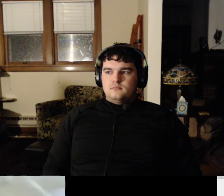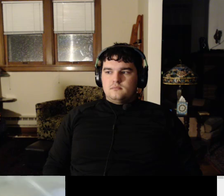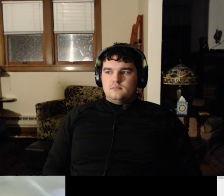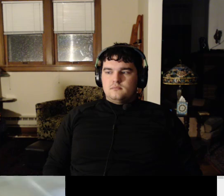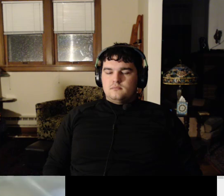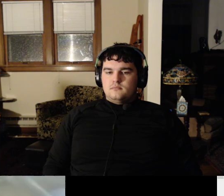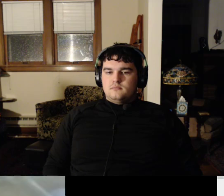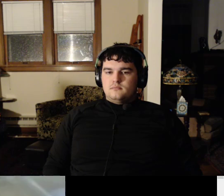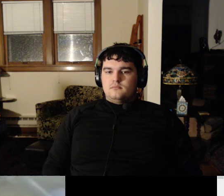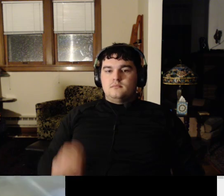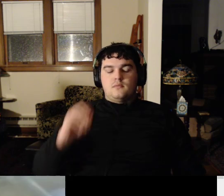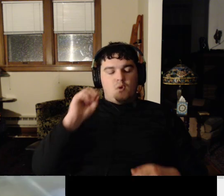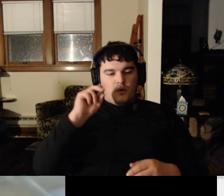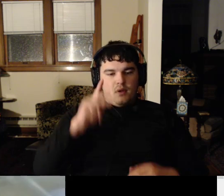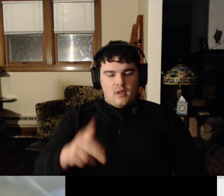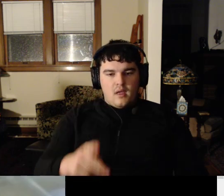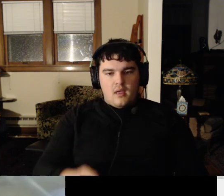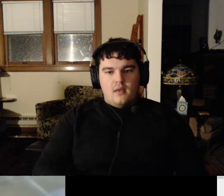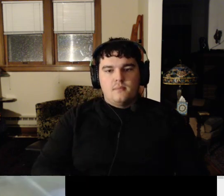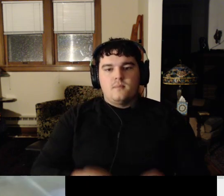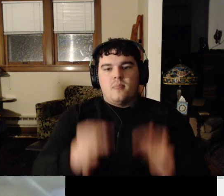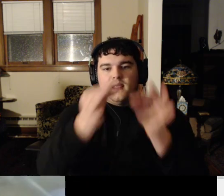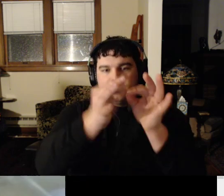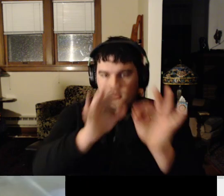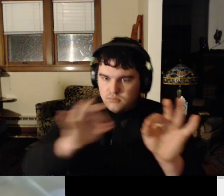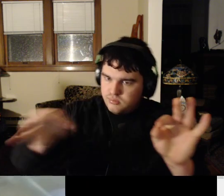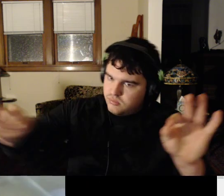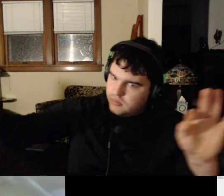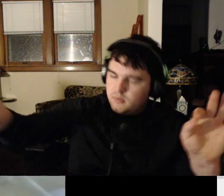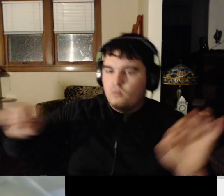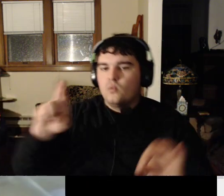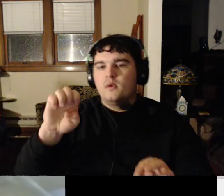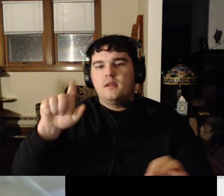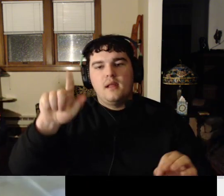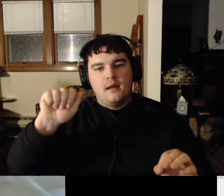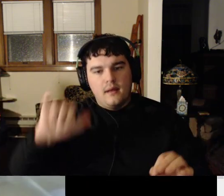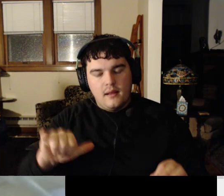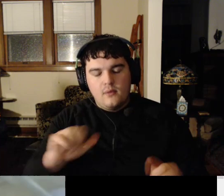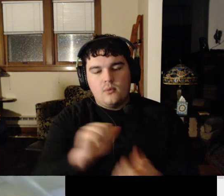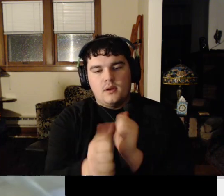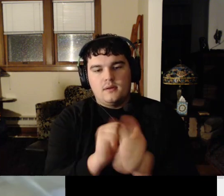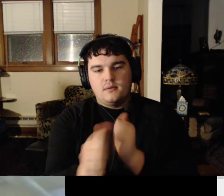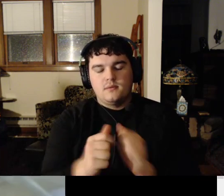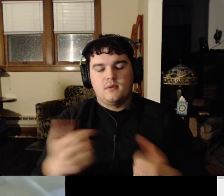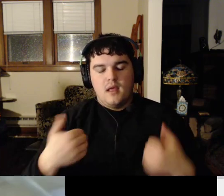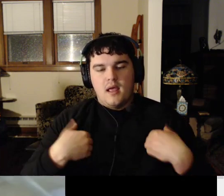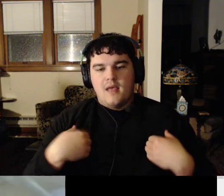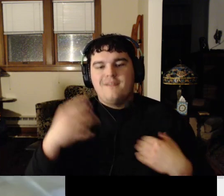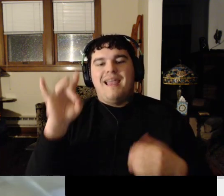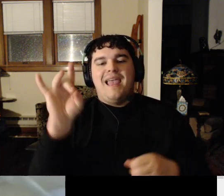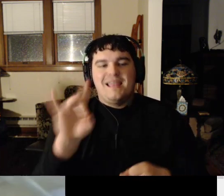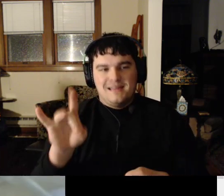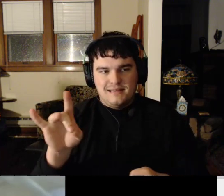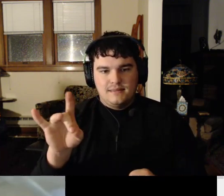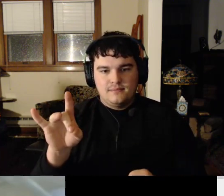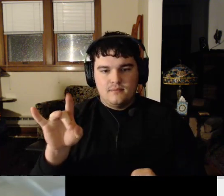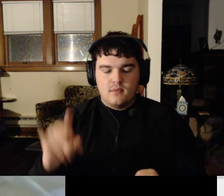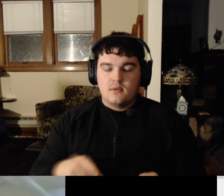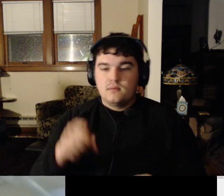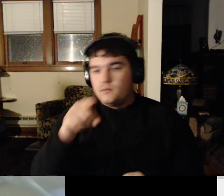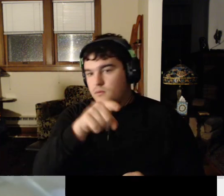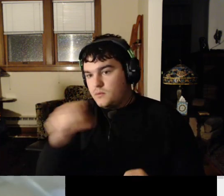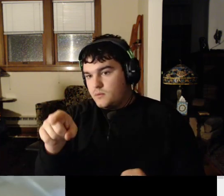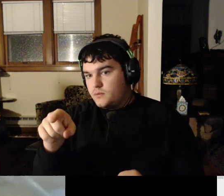Okay, this is a run-on sentence relay, and I have eight sentences, so that means that each of you will get to do two